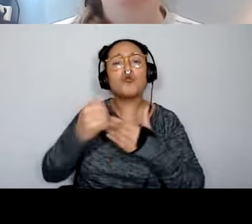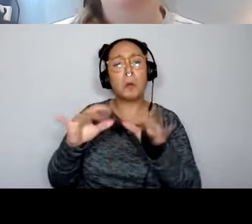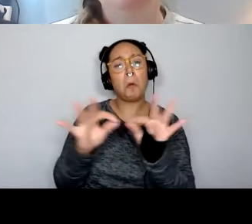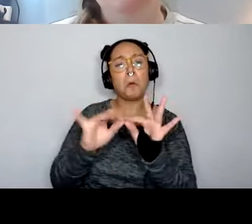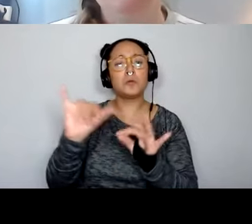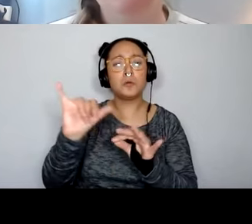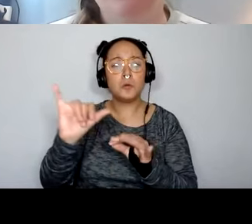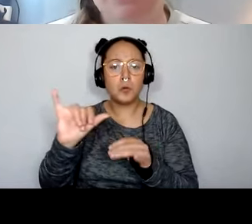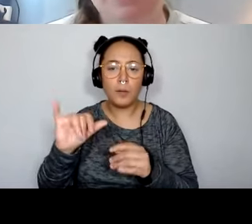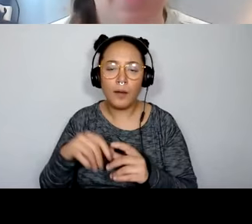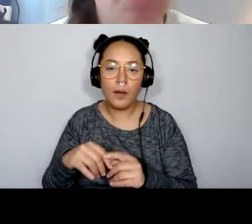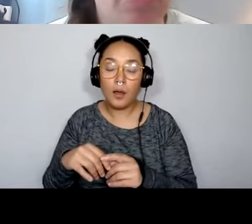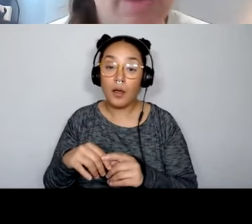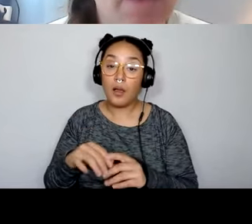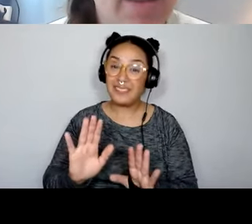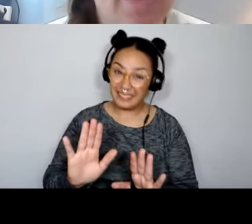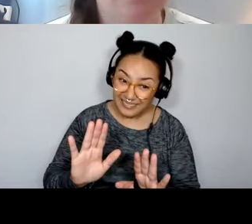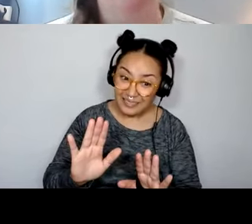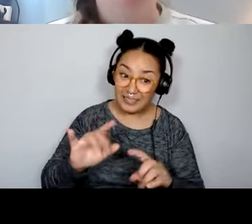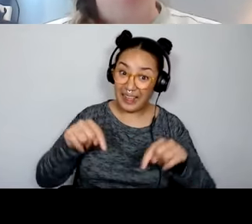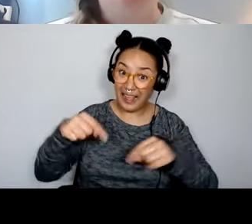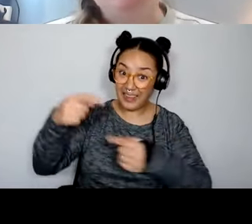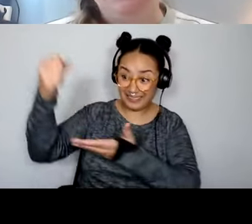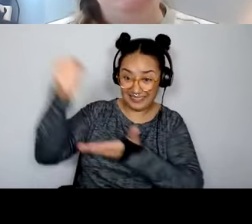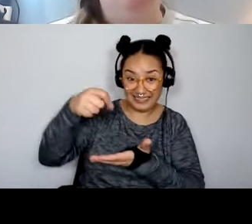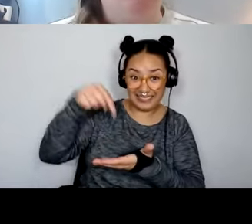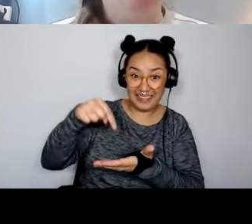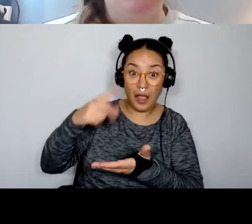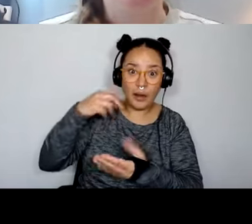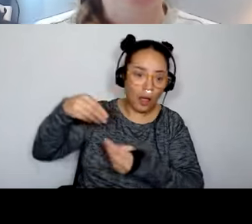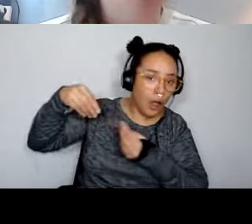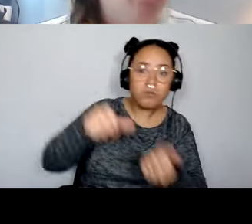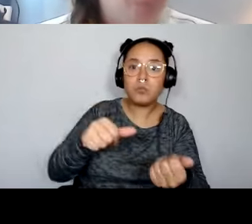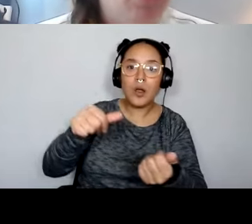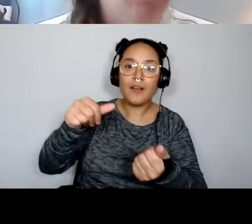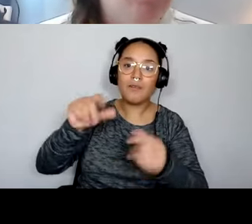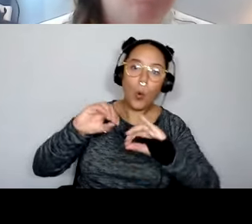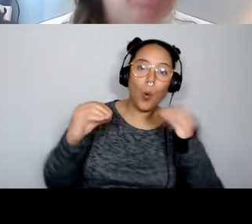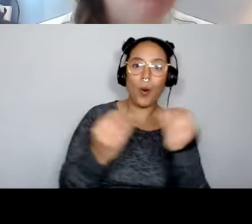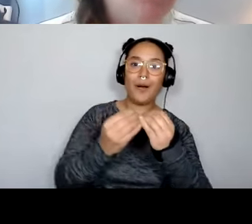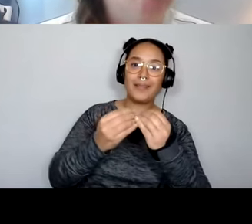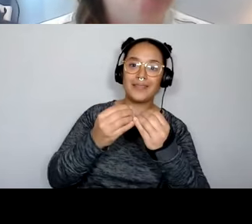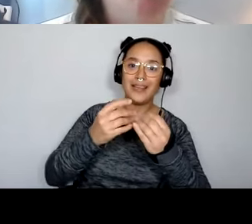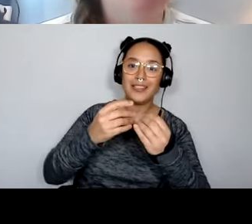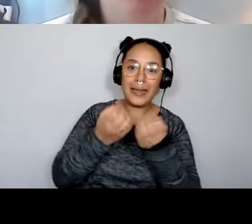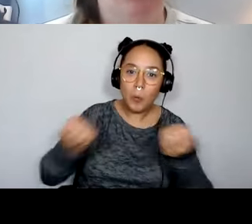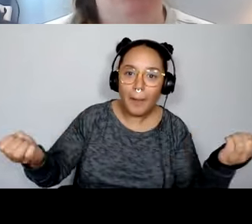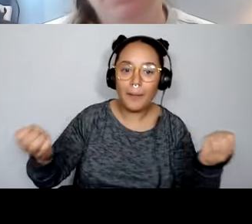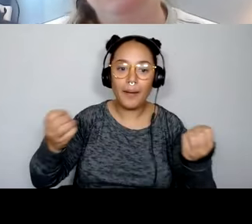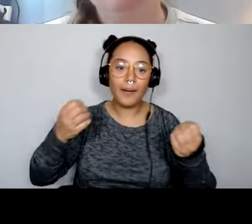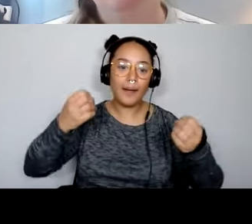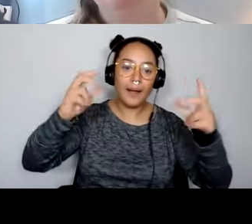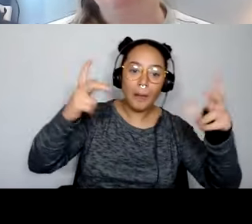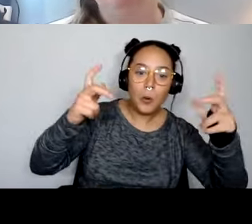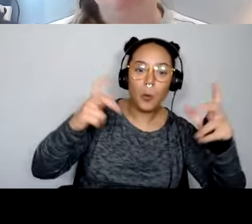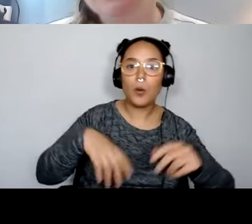This isn't intended to fund capital expenses. But again, at the end, where when you submit your final report, you're not going